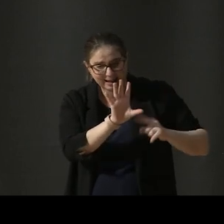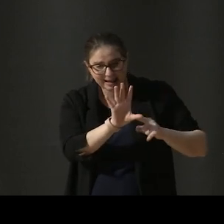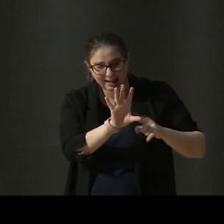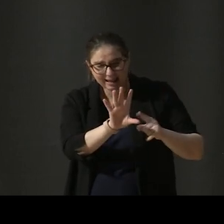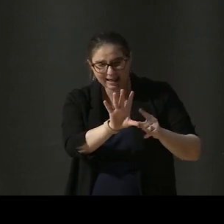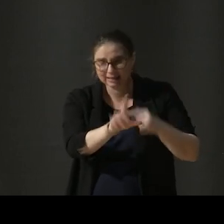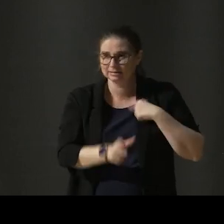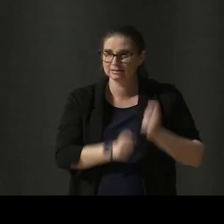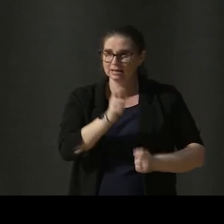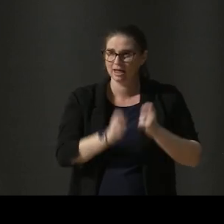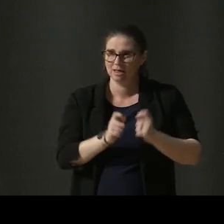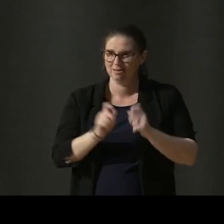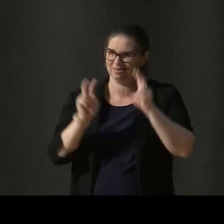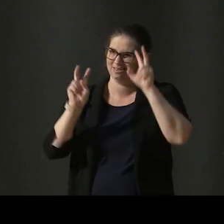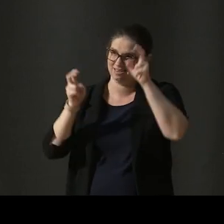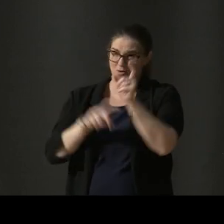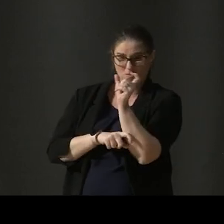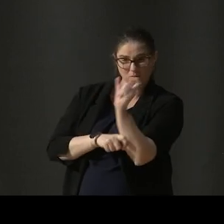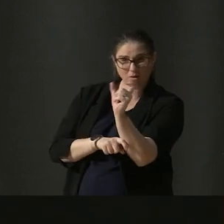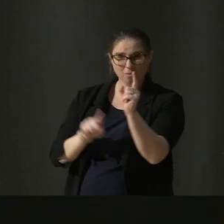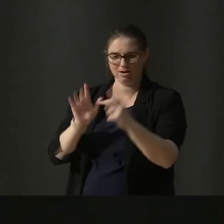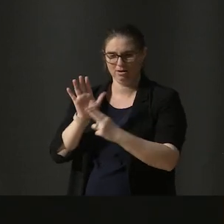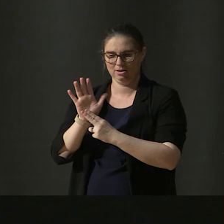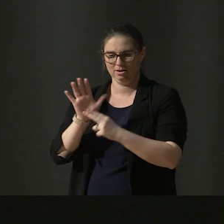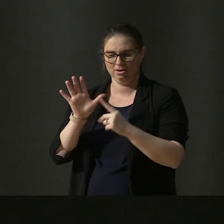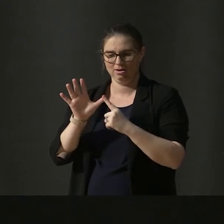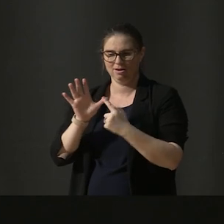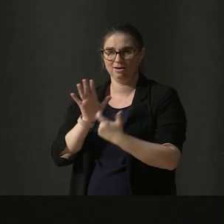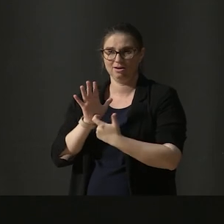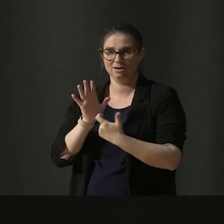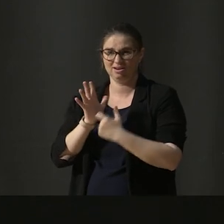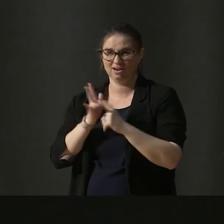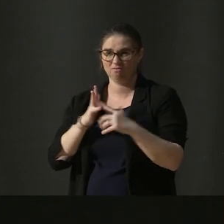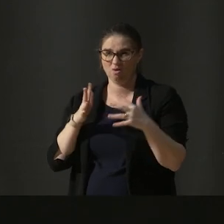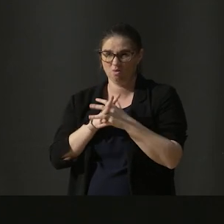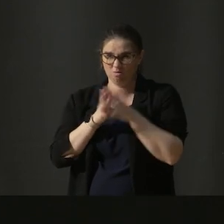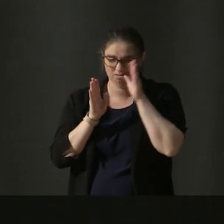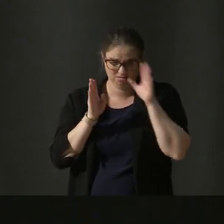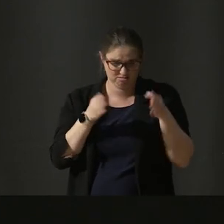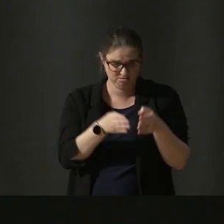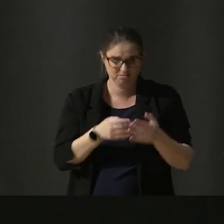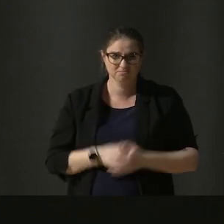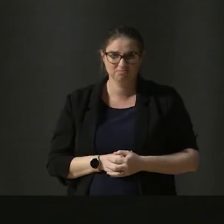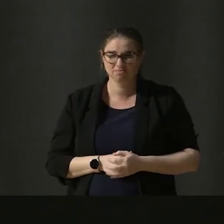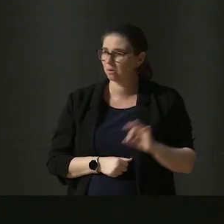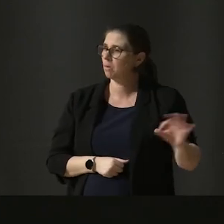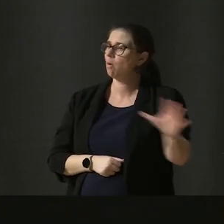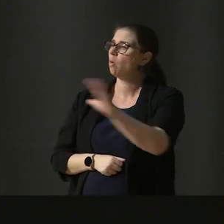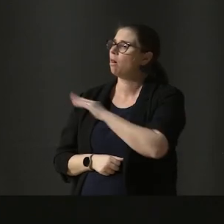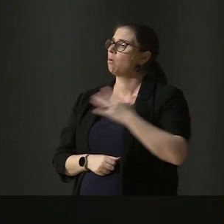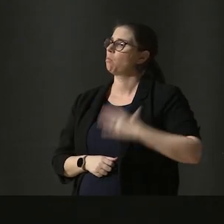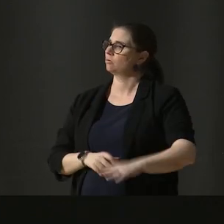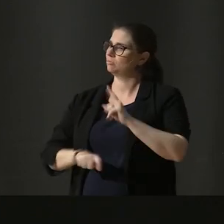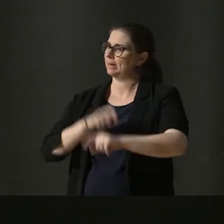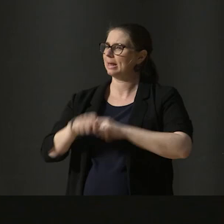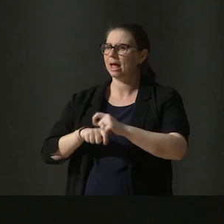Narrow. Think about it. Not every piano student wants to be a professional concert pianist. I bet Jake would rather eat a moldy